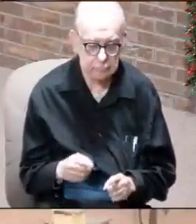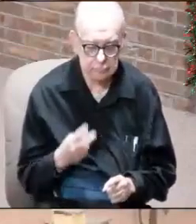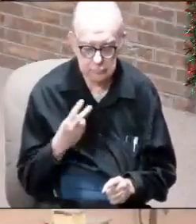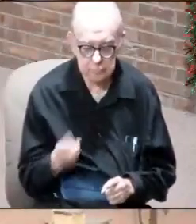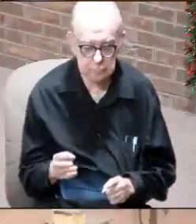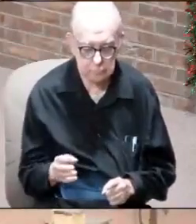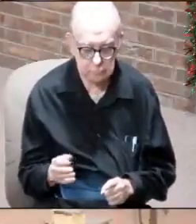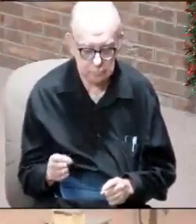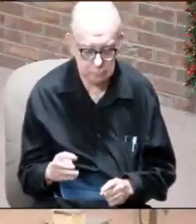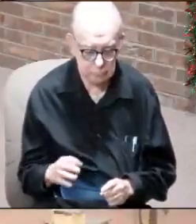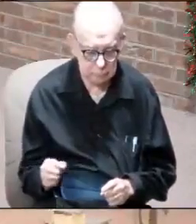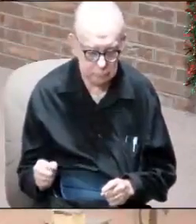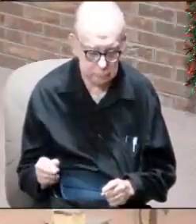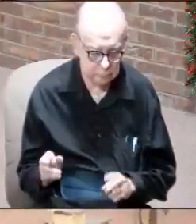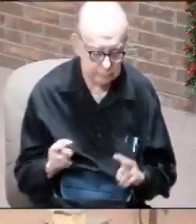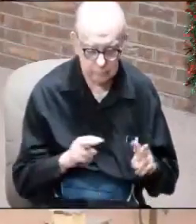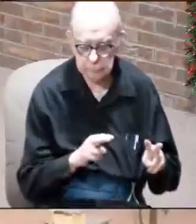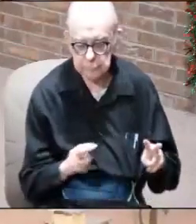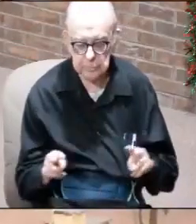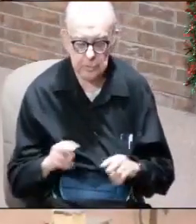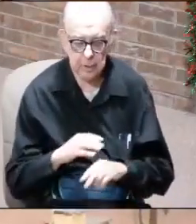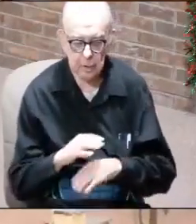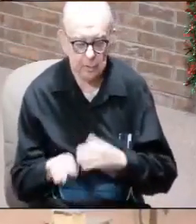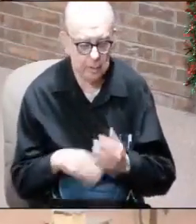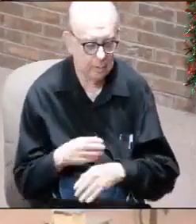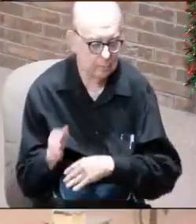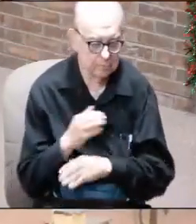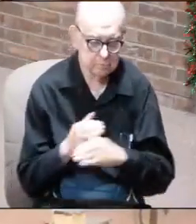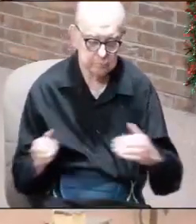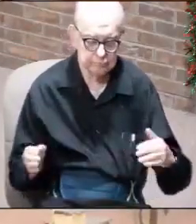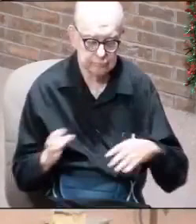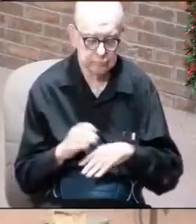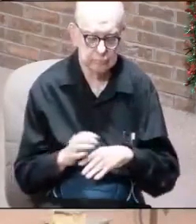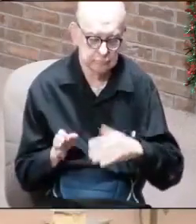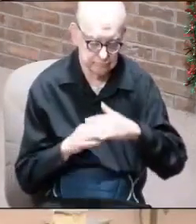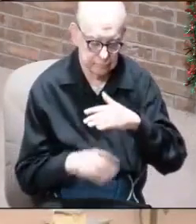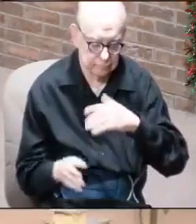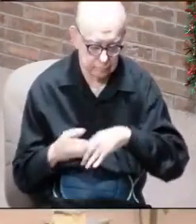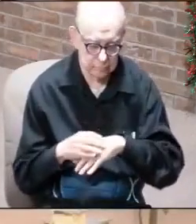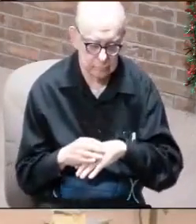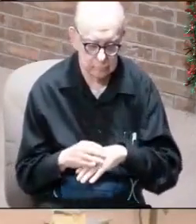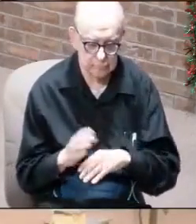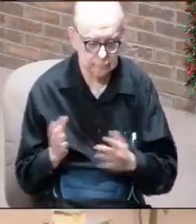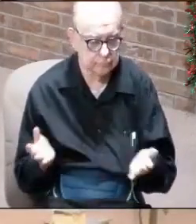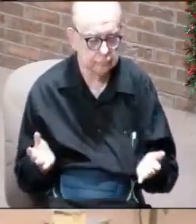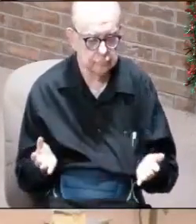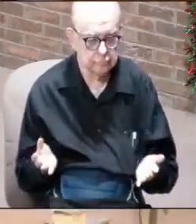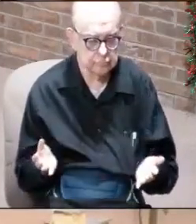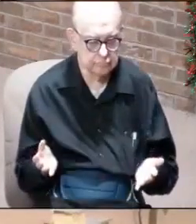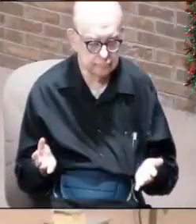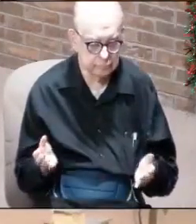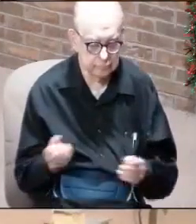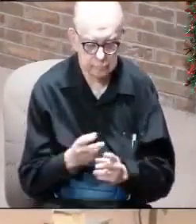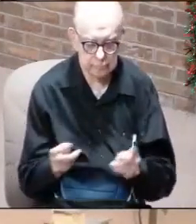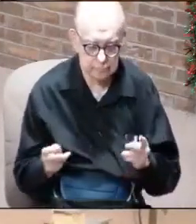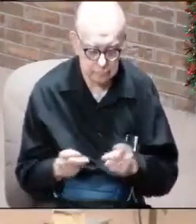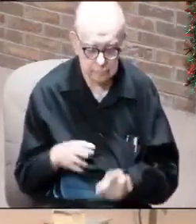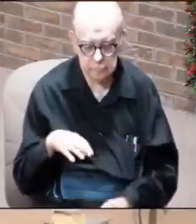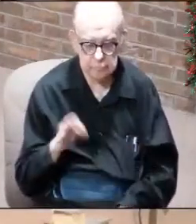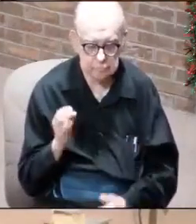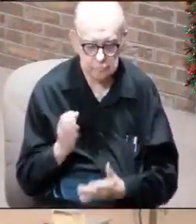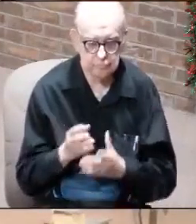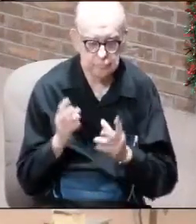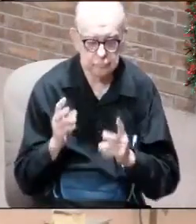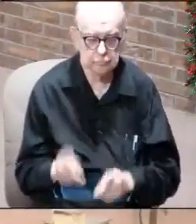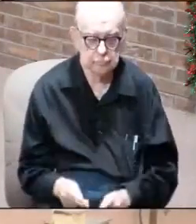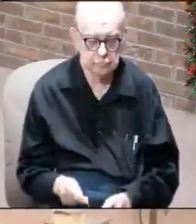scrolls, he said they looked all over heaven, all over the earth, under the earth, under the heaven, everywhere to find